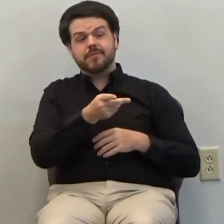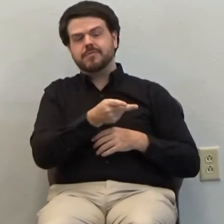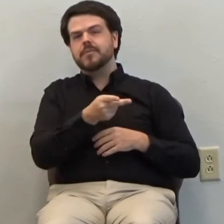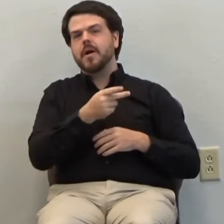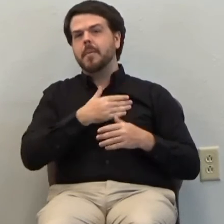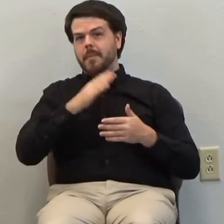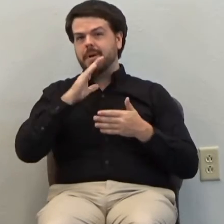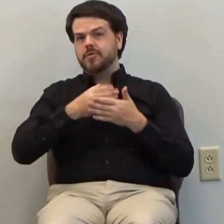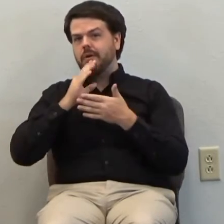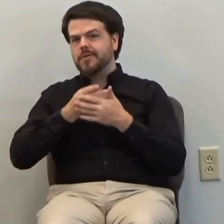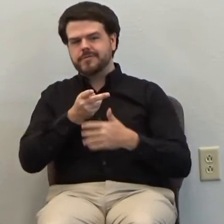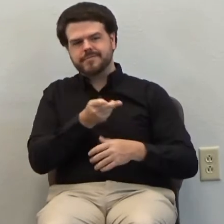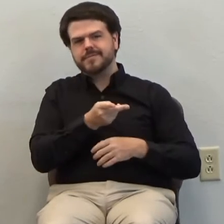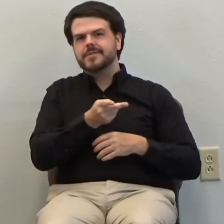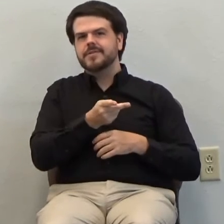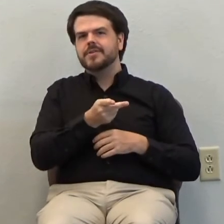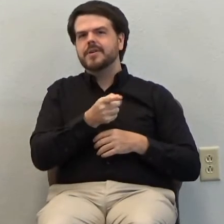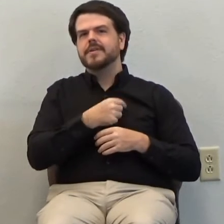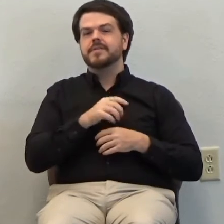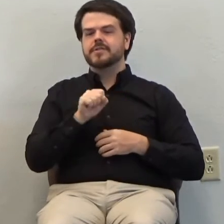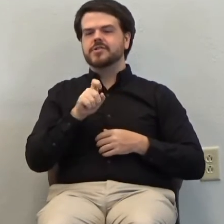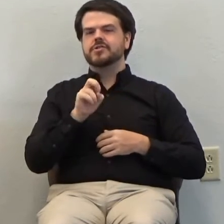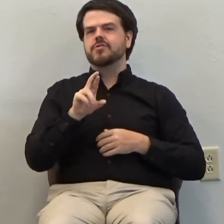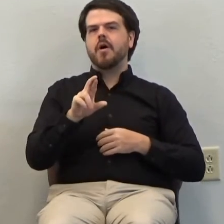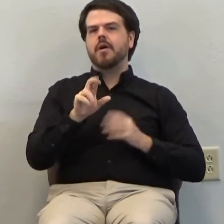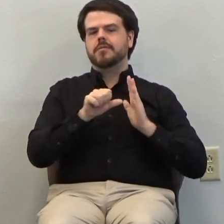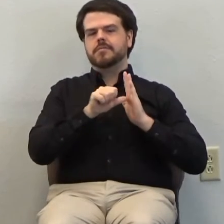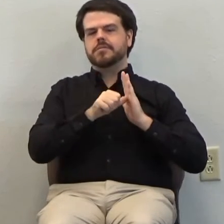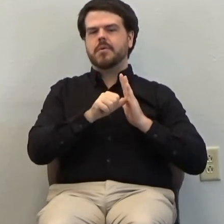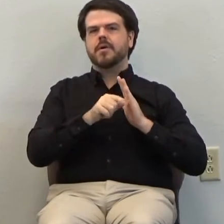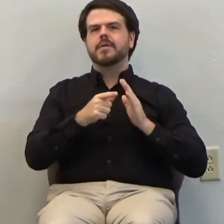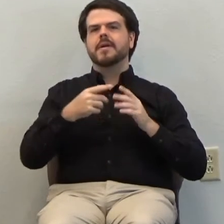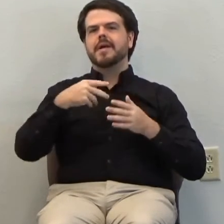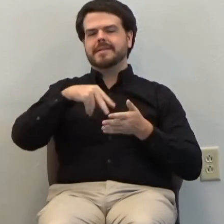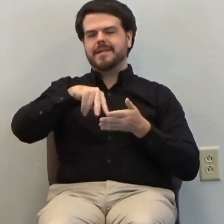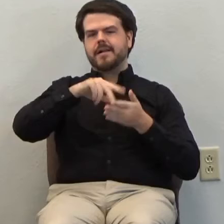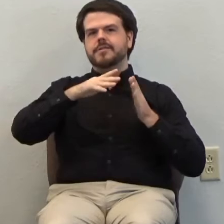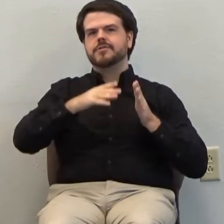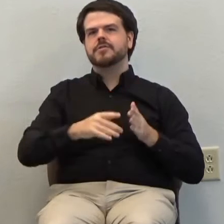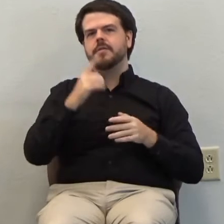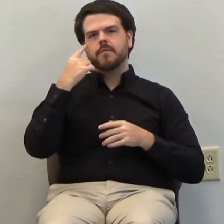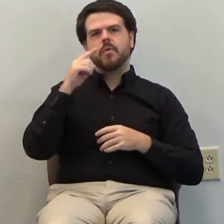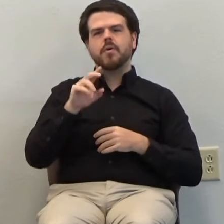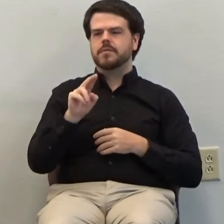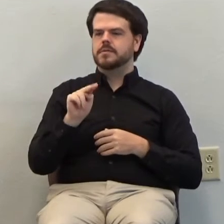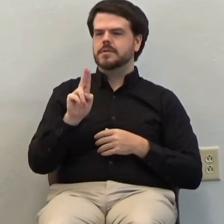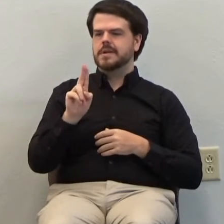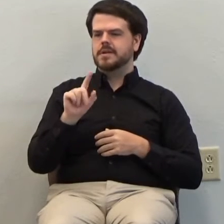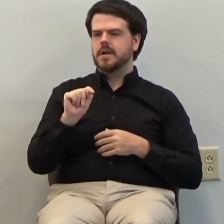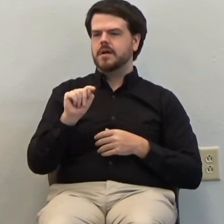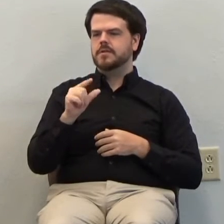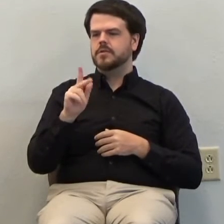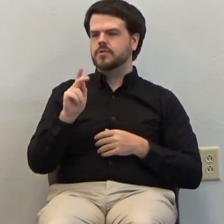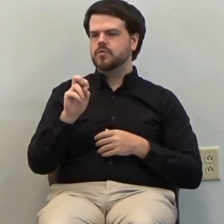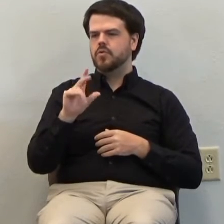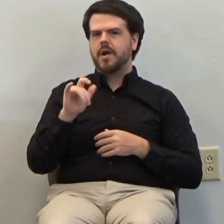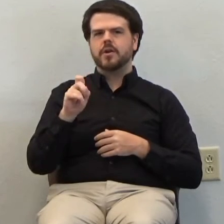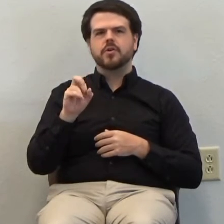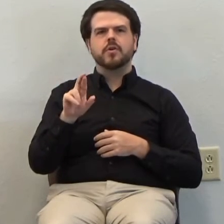of the Nutcracker Ballet for many years. My daughter, Elizabeth,